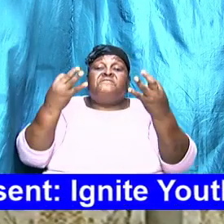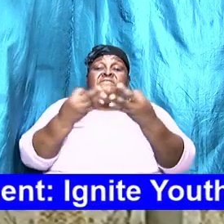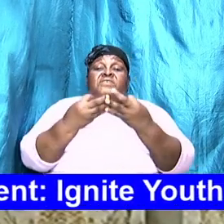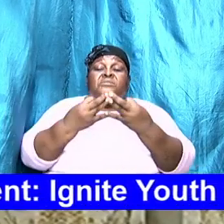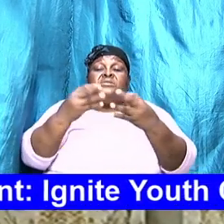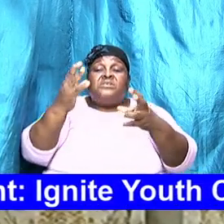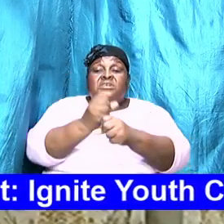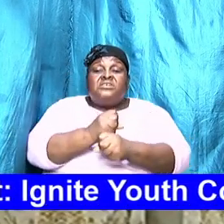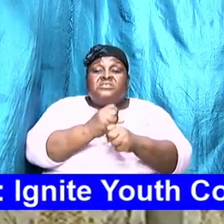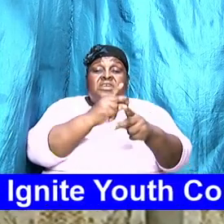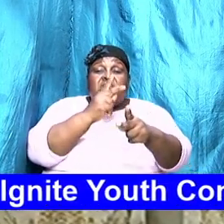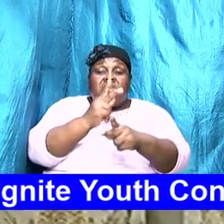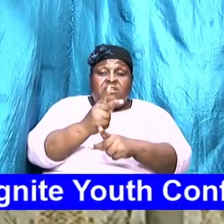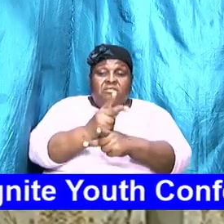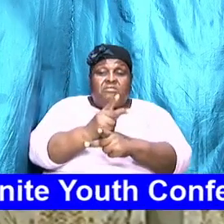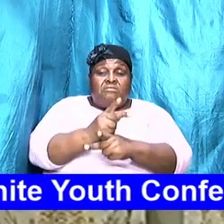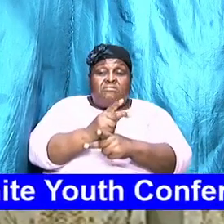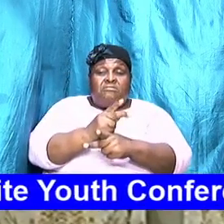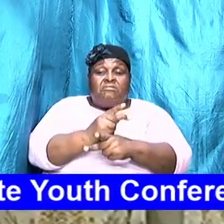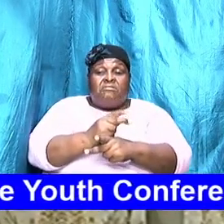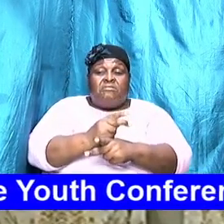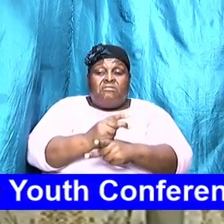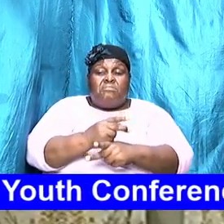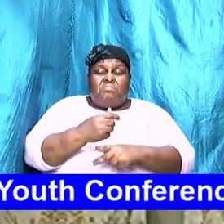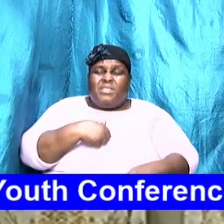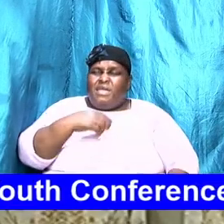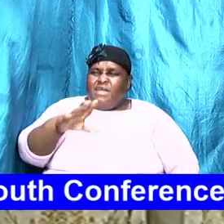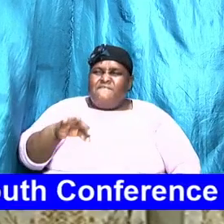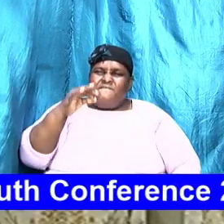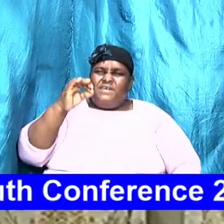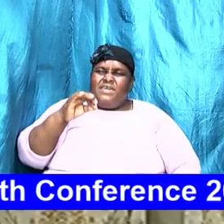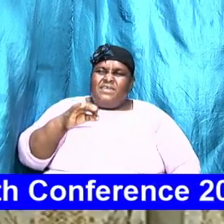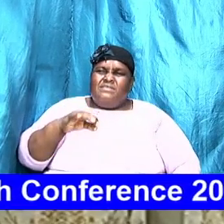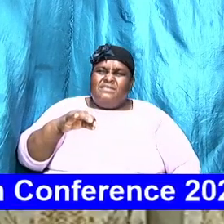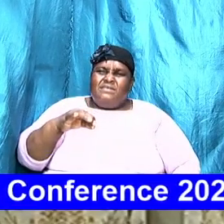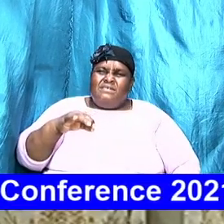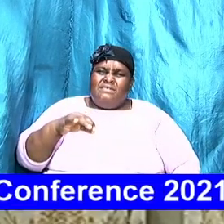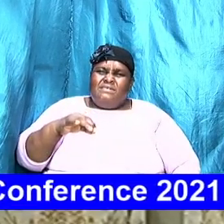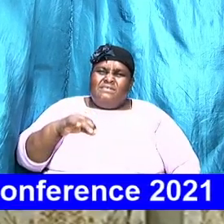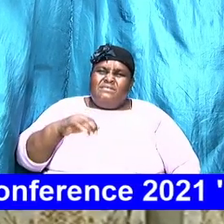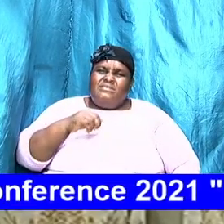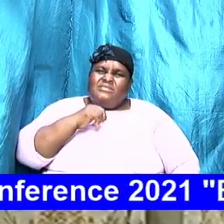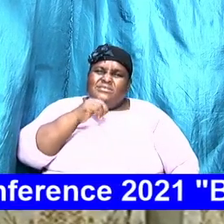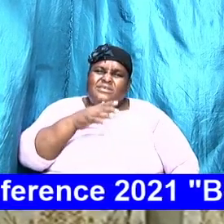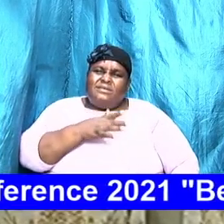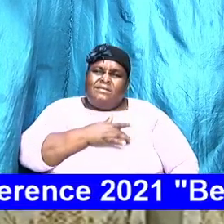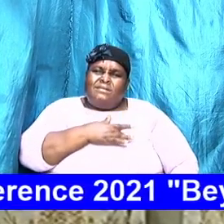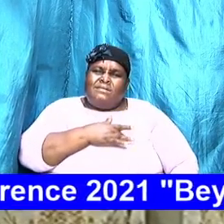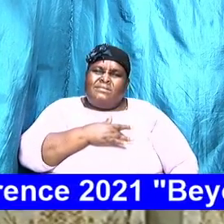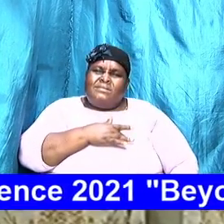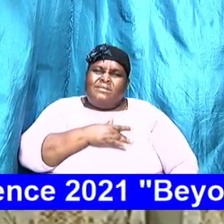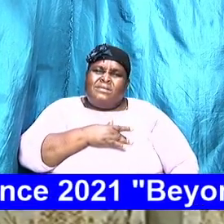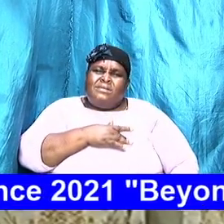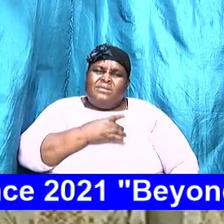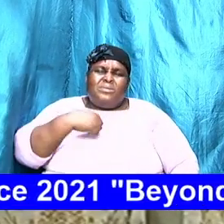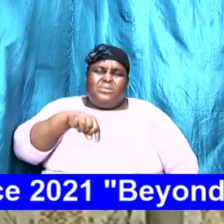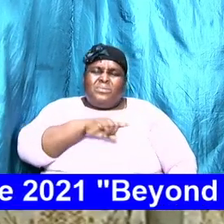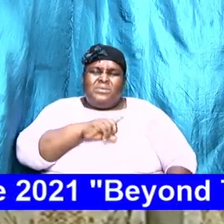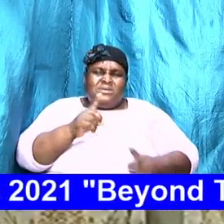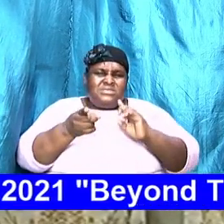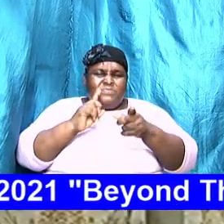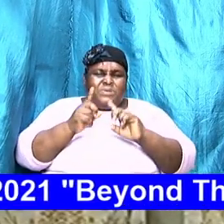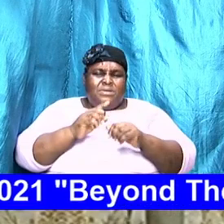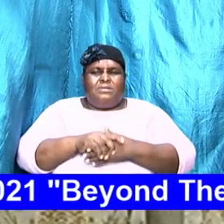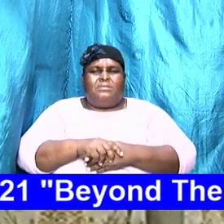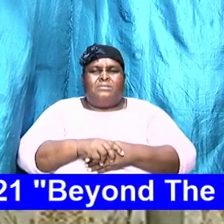taken care of I find it disheartening and we are talking and we are teaching and we look at some